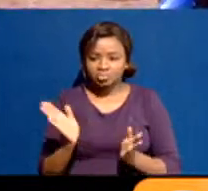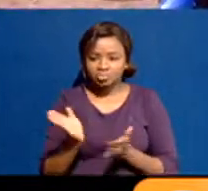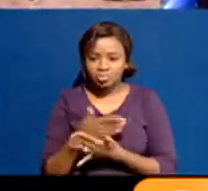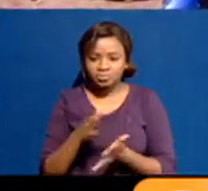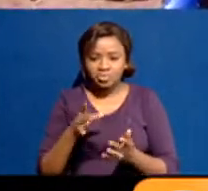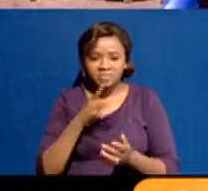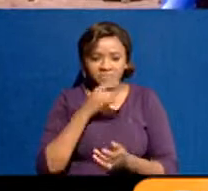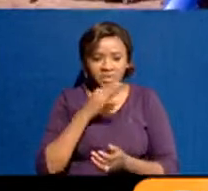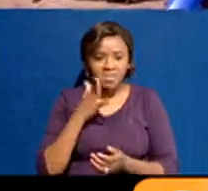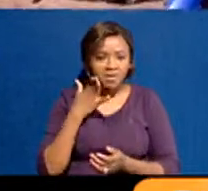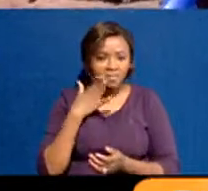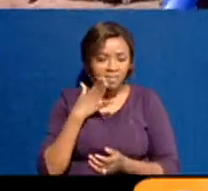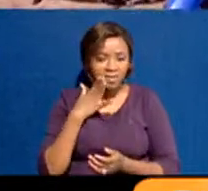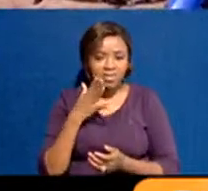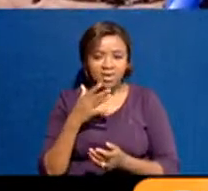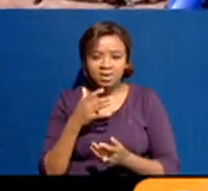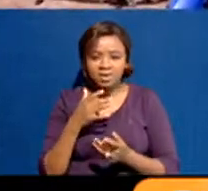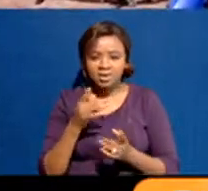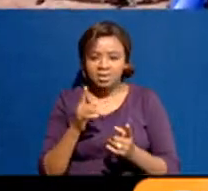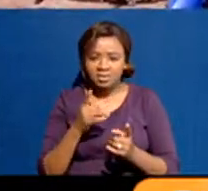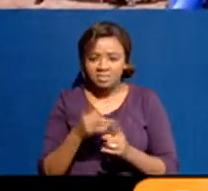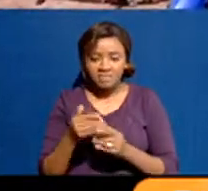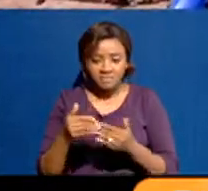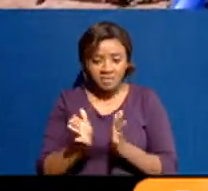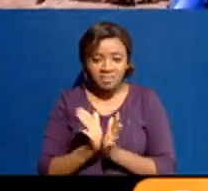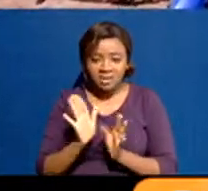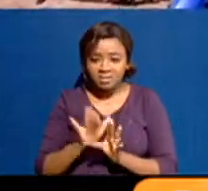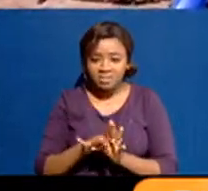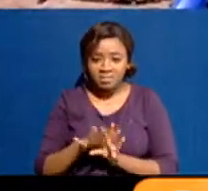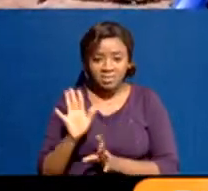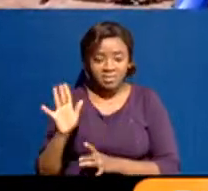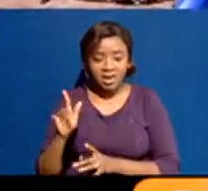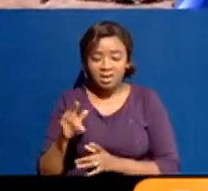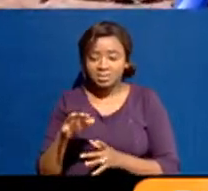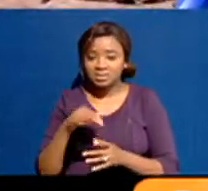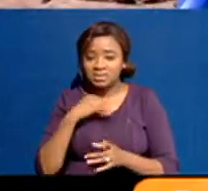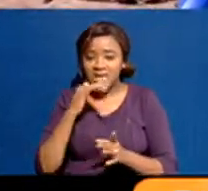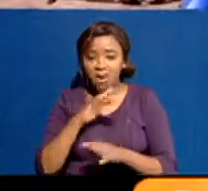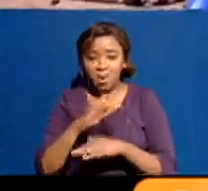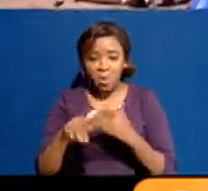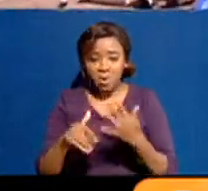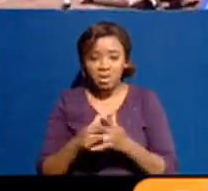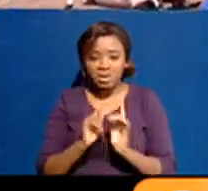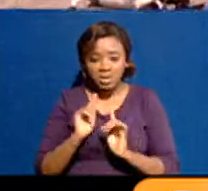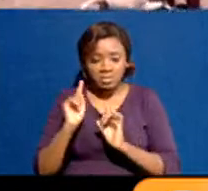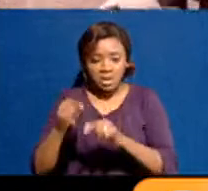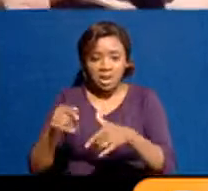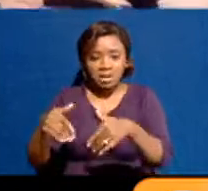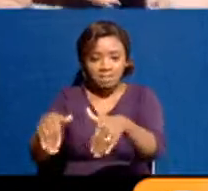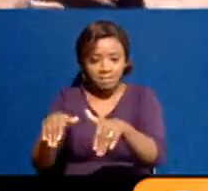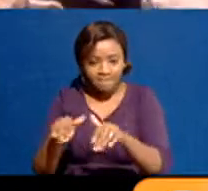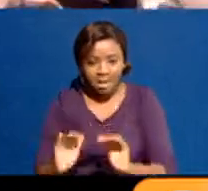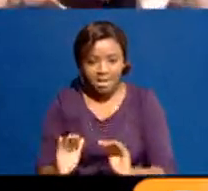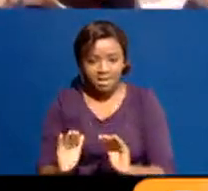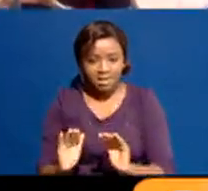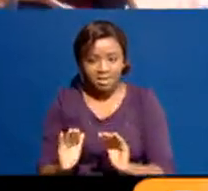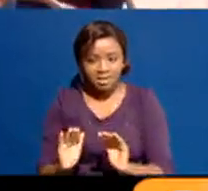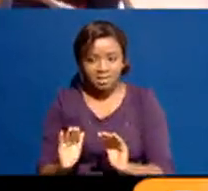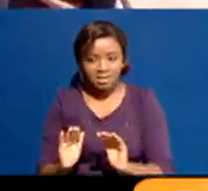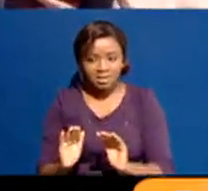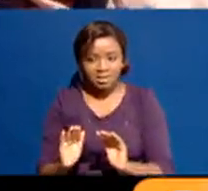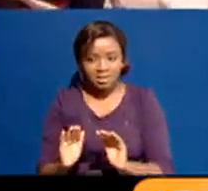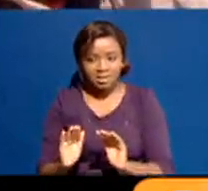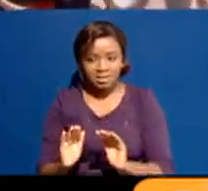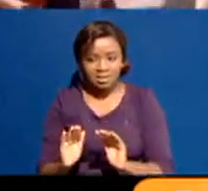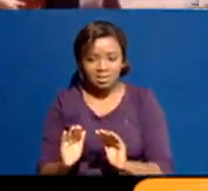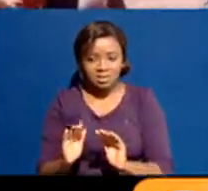This fellow came and buried the family members. He's never come back to Kenya to date. These are some of the personal pains that people went through